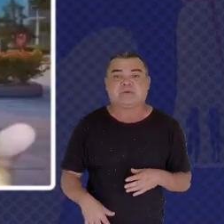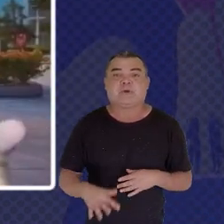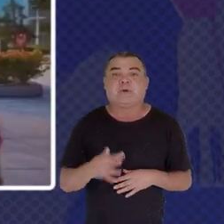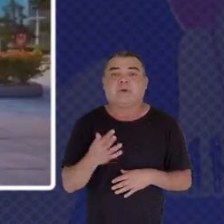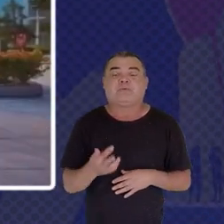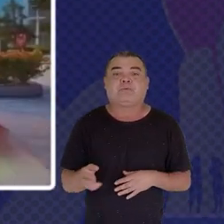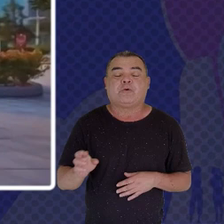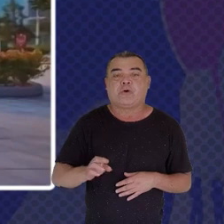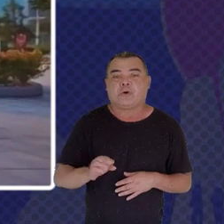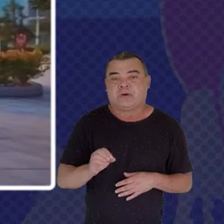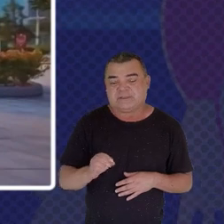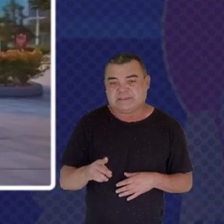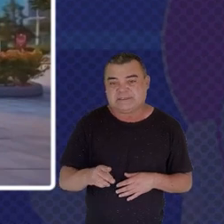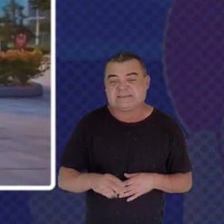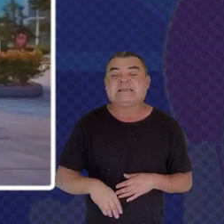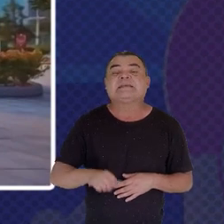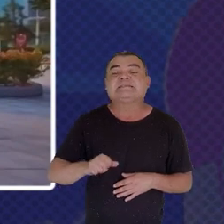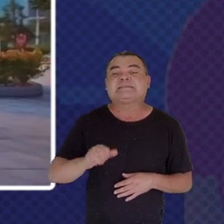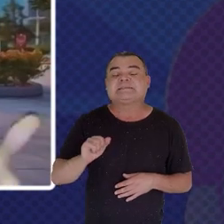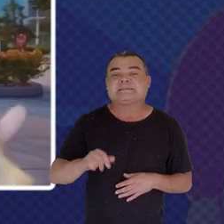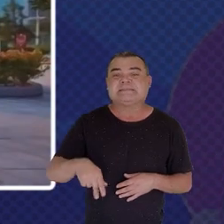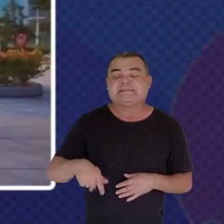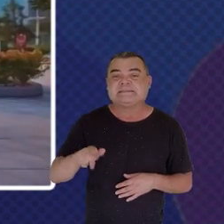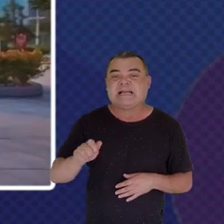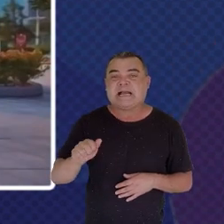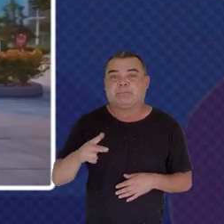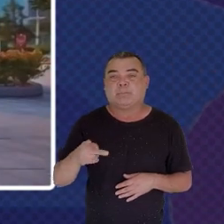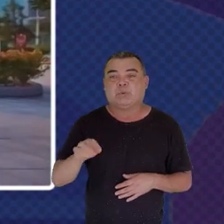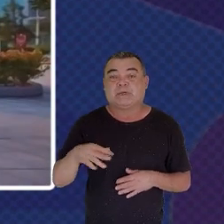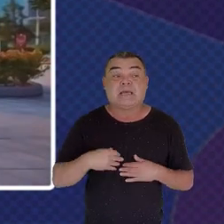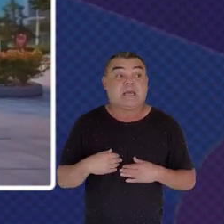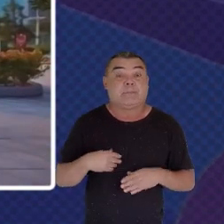Extensively Through participatory And deliberative